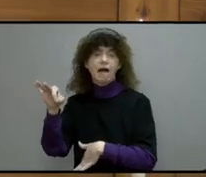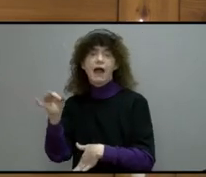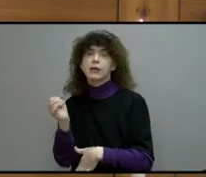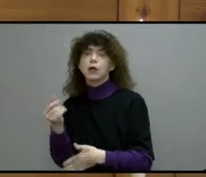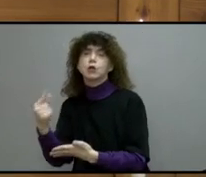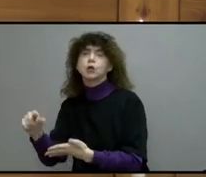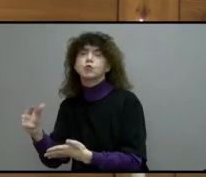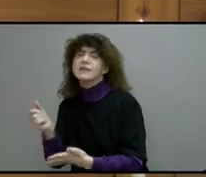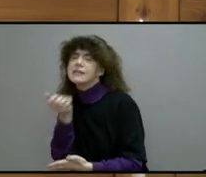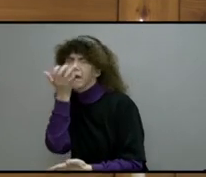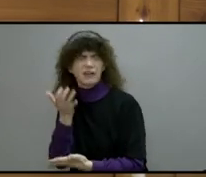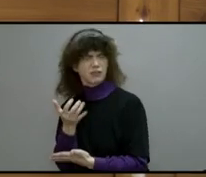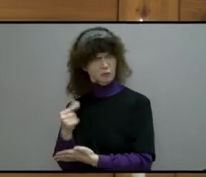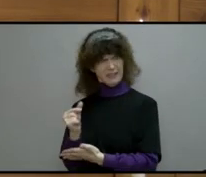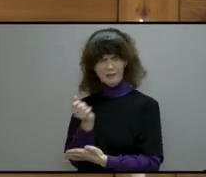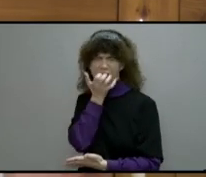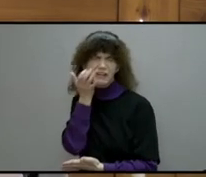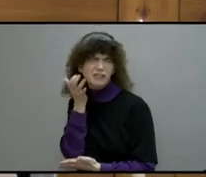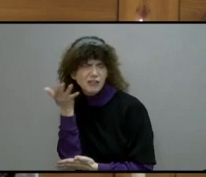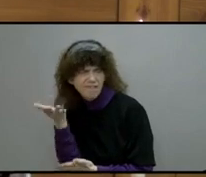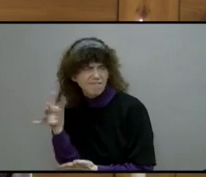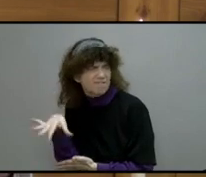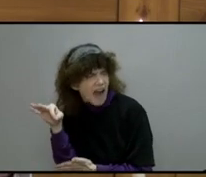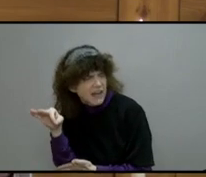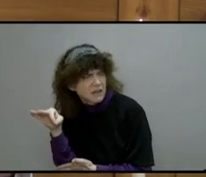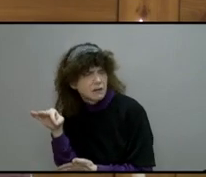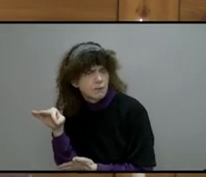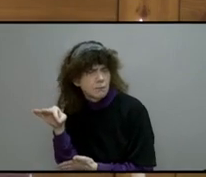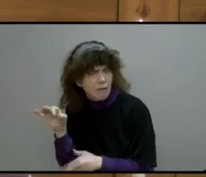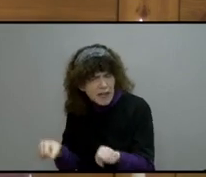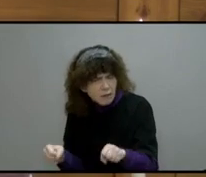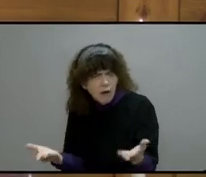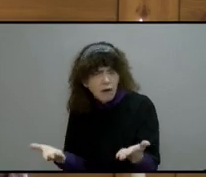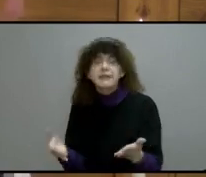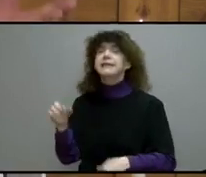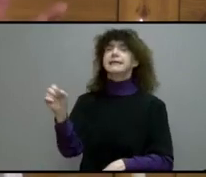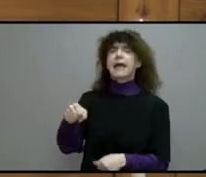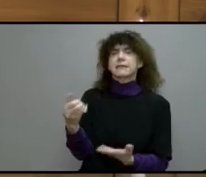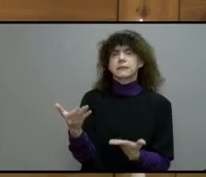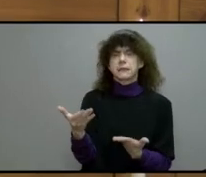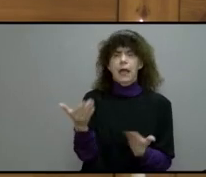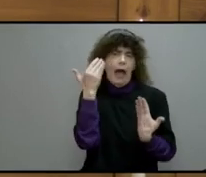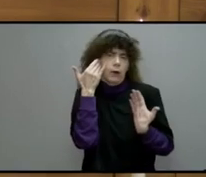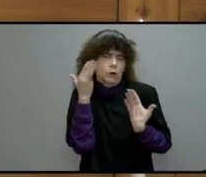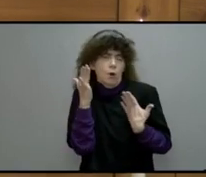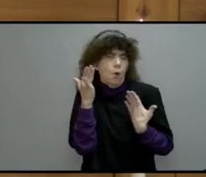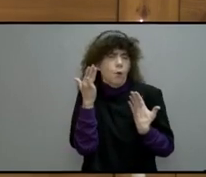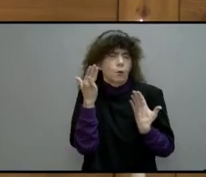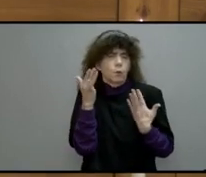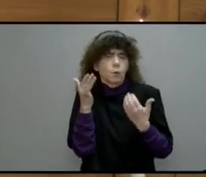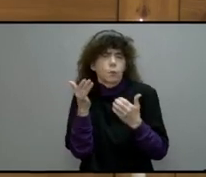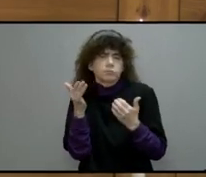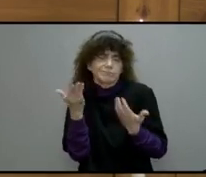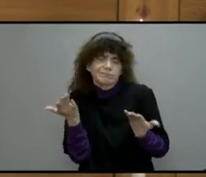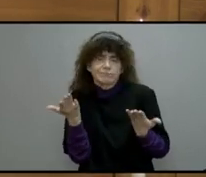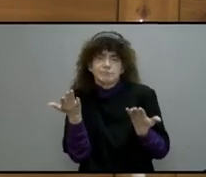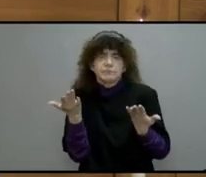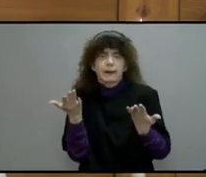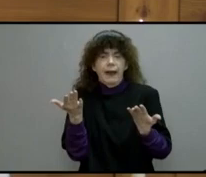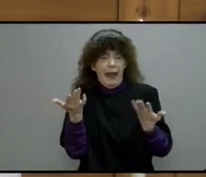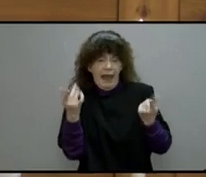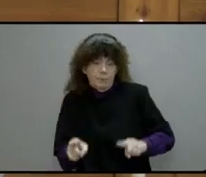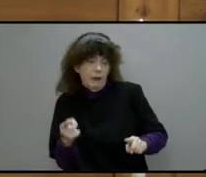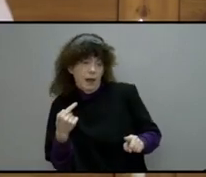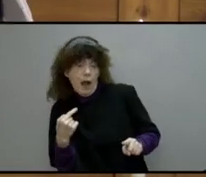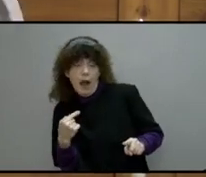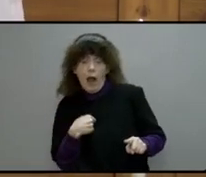Find pasture? Sure we will. I don't know how it is with you, but when I walk into